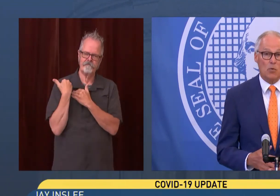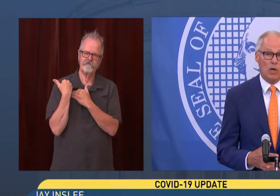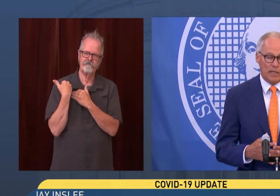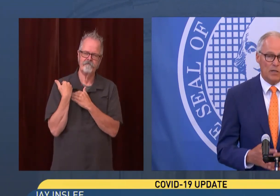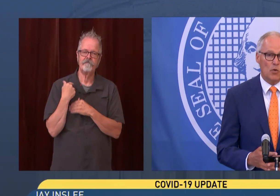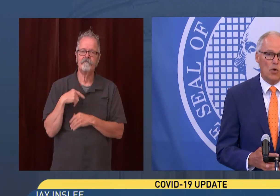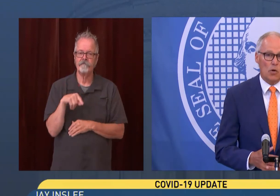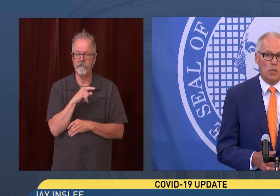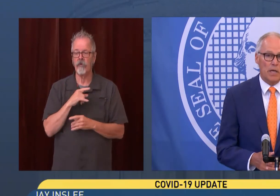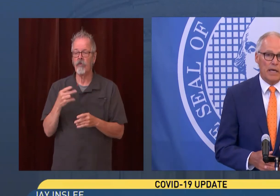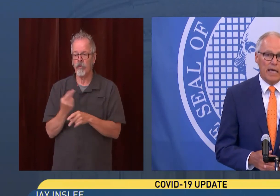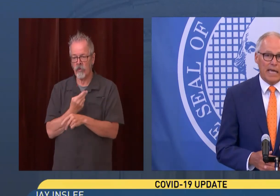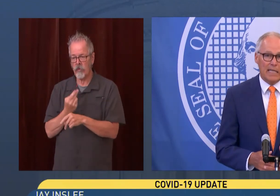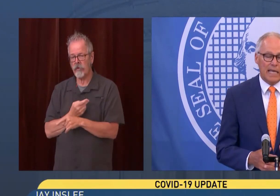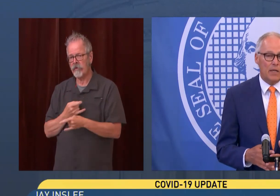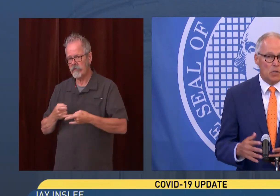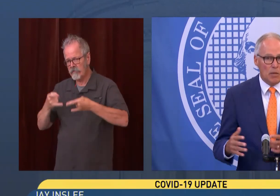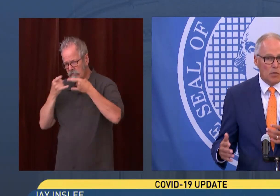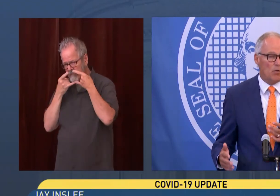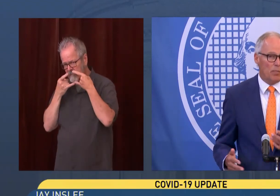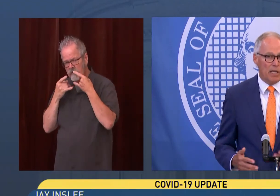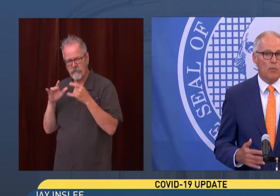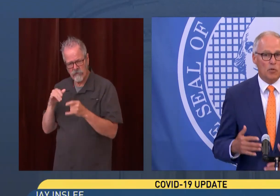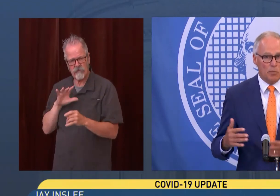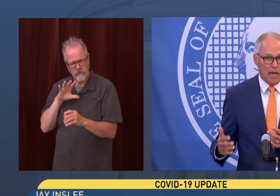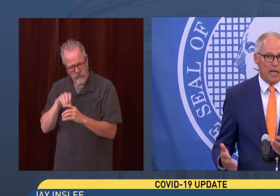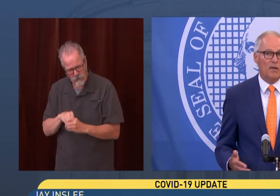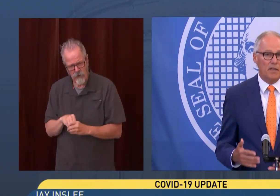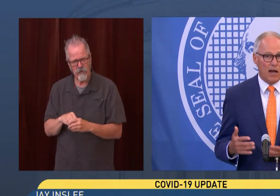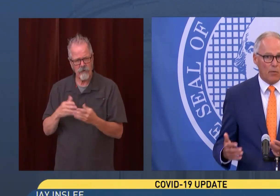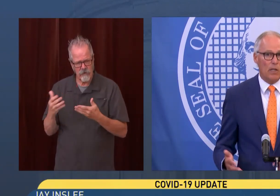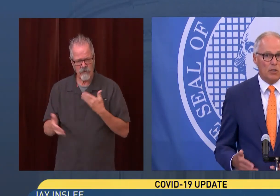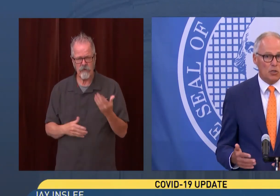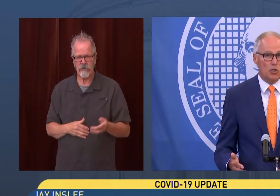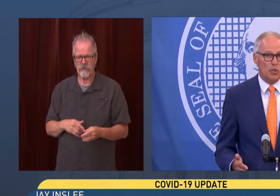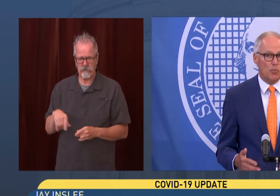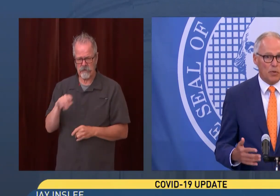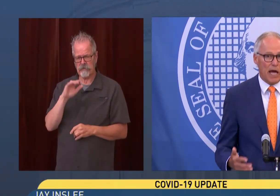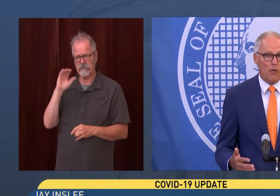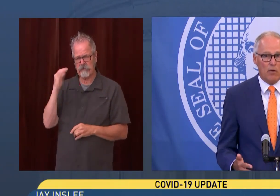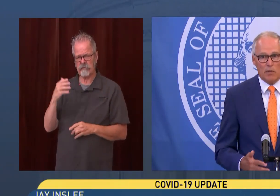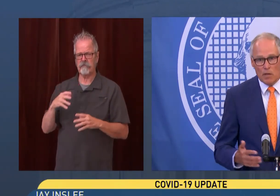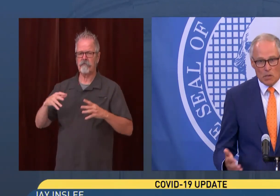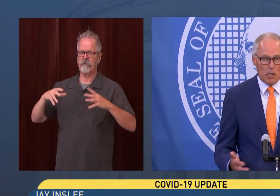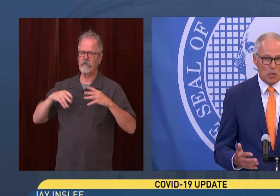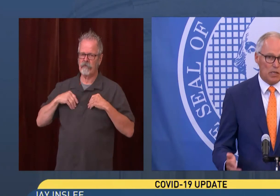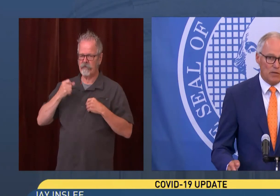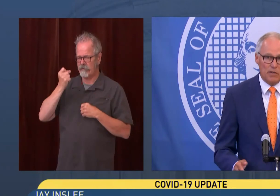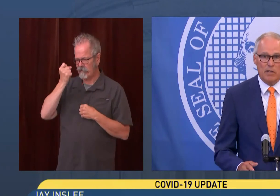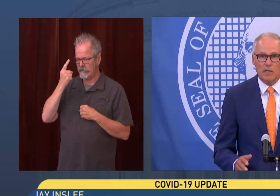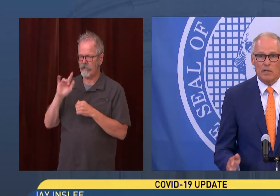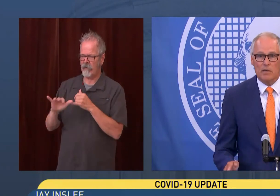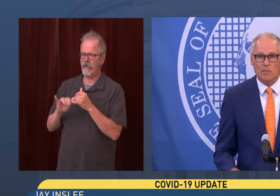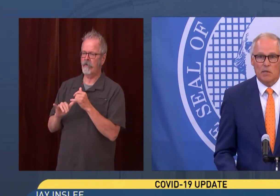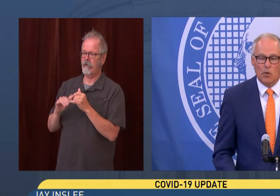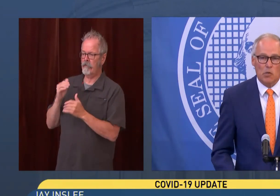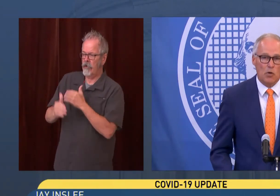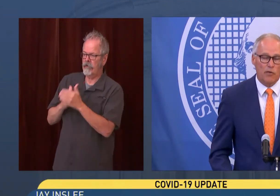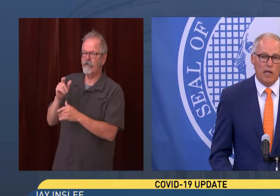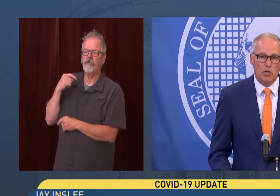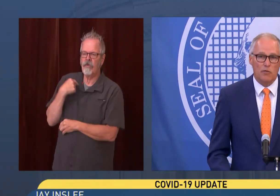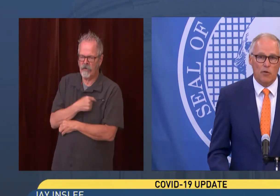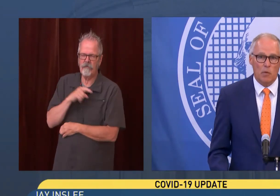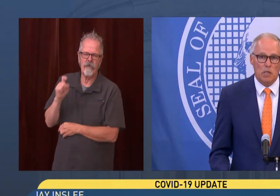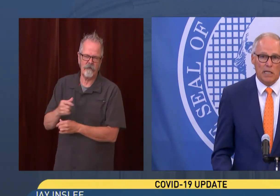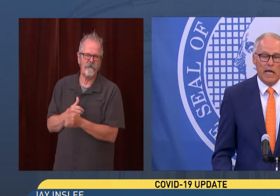mask while indoors. And they seem to have been able to manage that relationship without the necessity of a, you know,